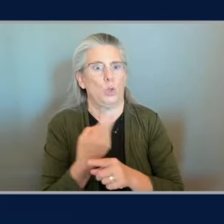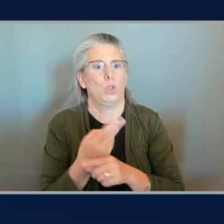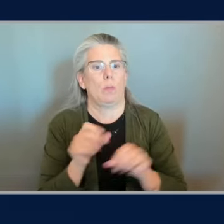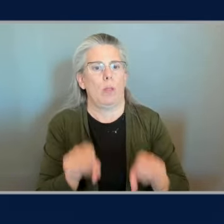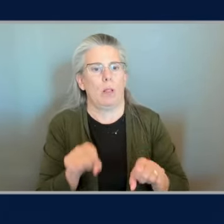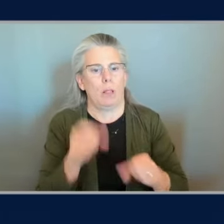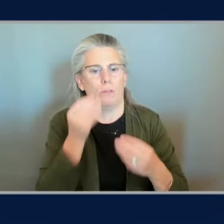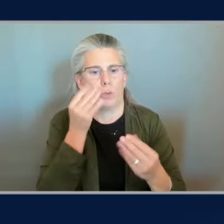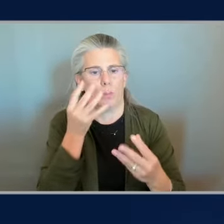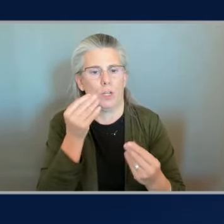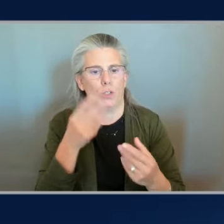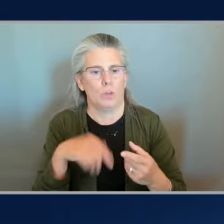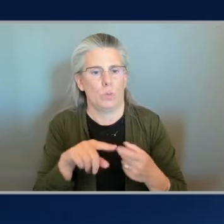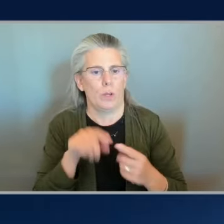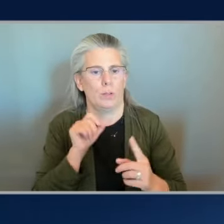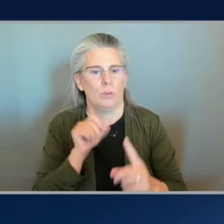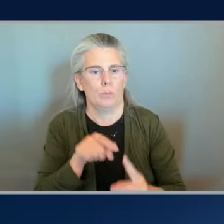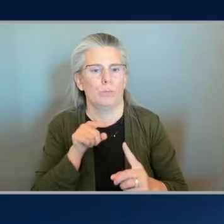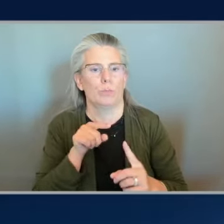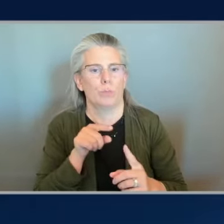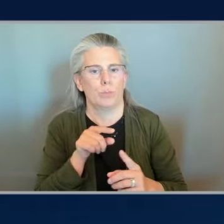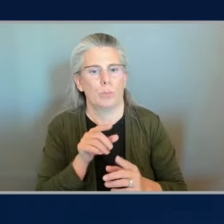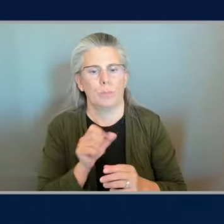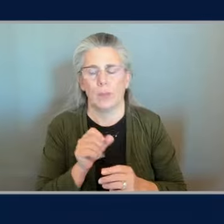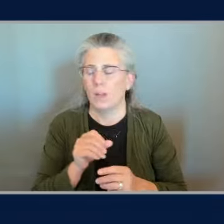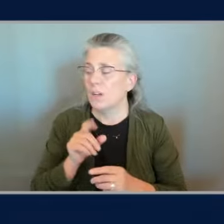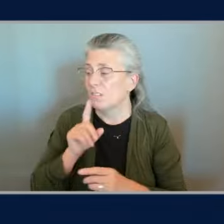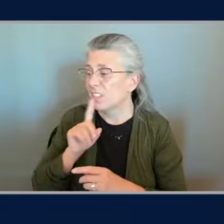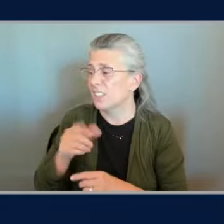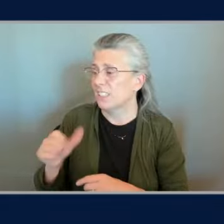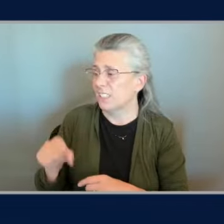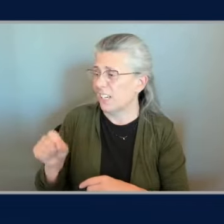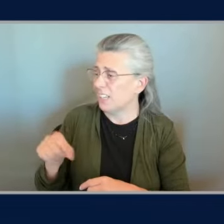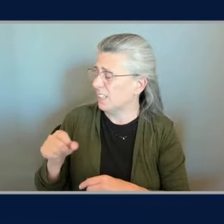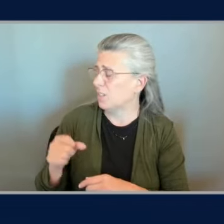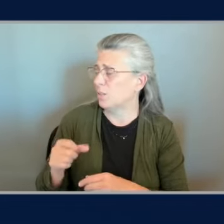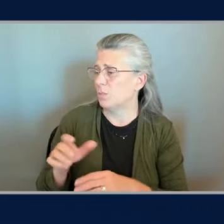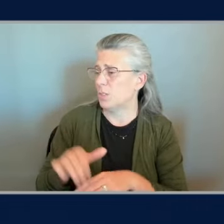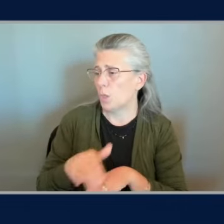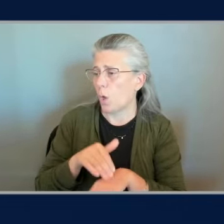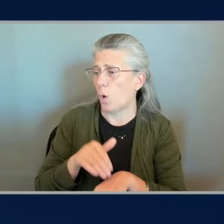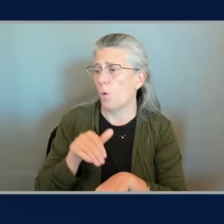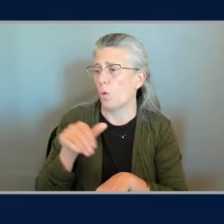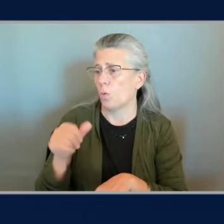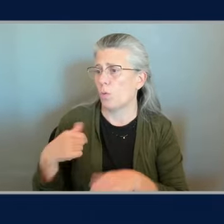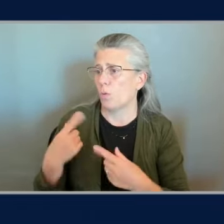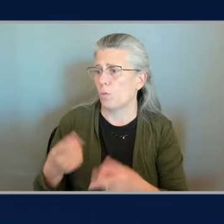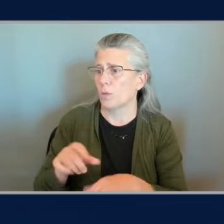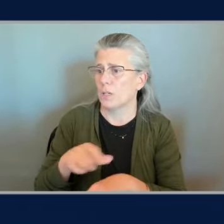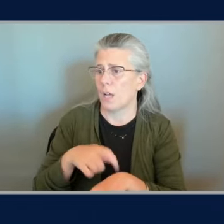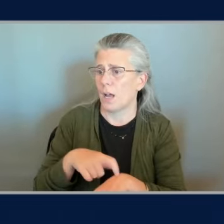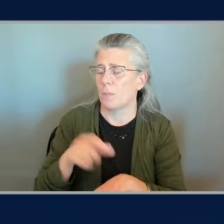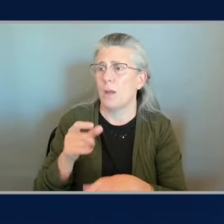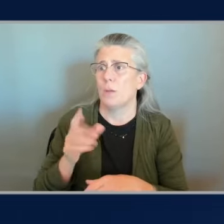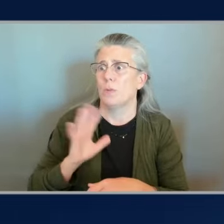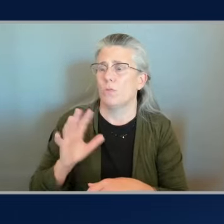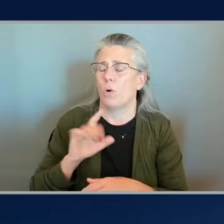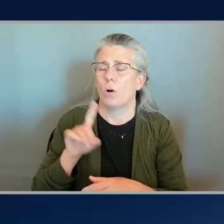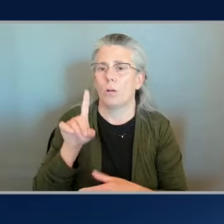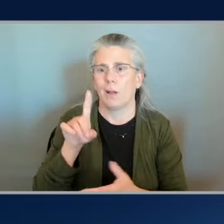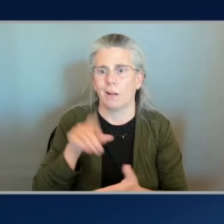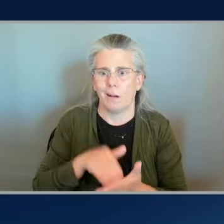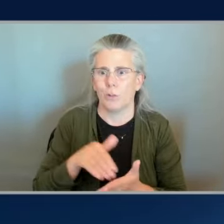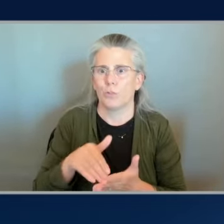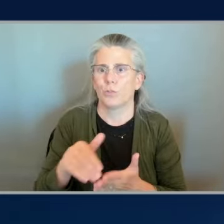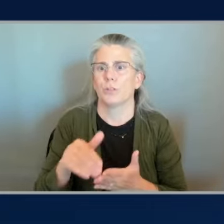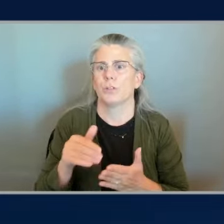it's it's definitely slowed over time in the early days it was hundreds of iterations a day as we continue to sort